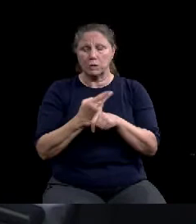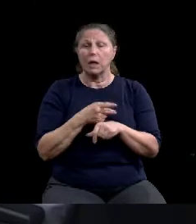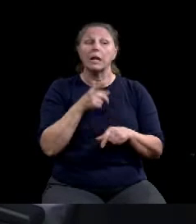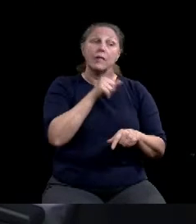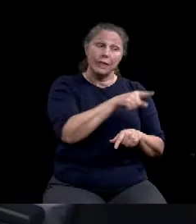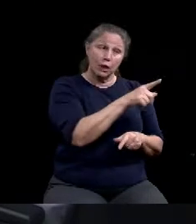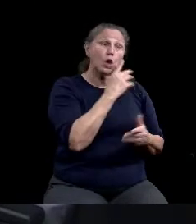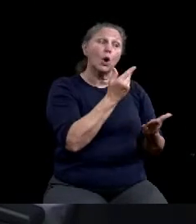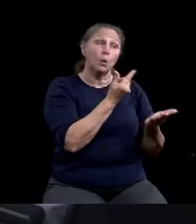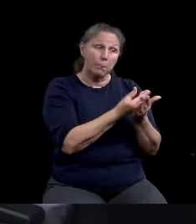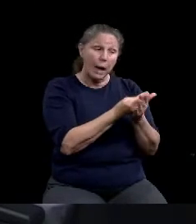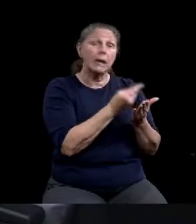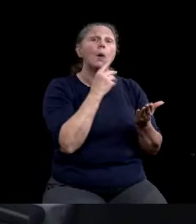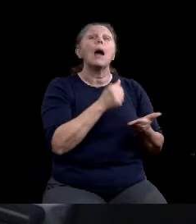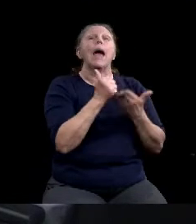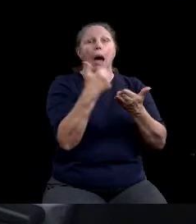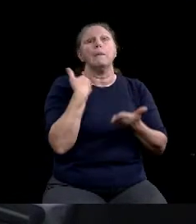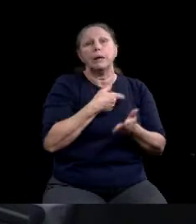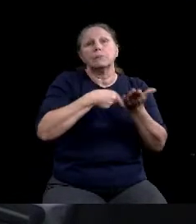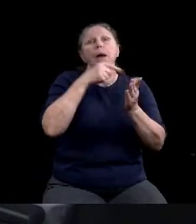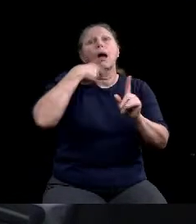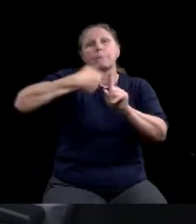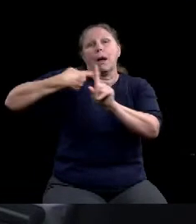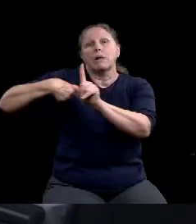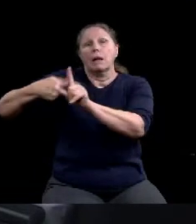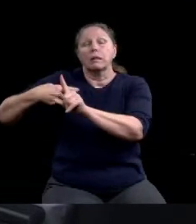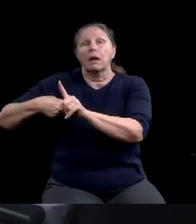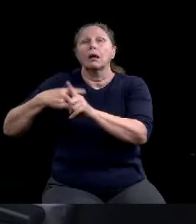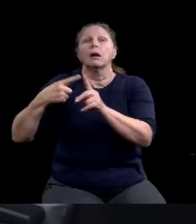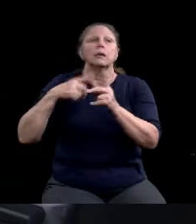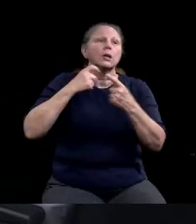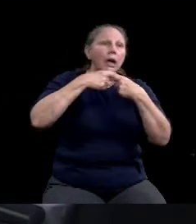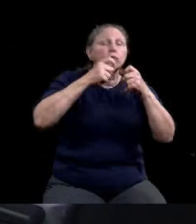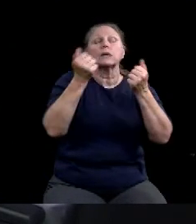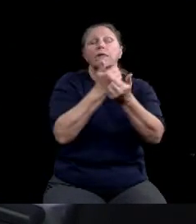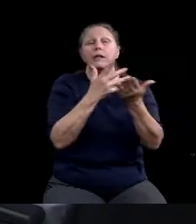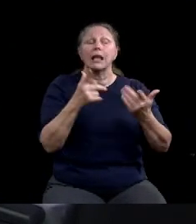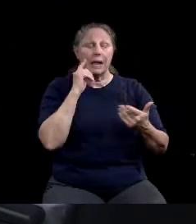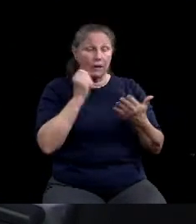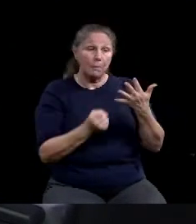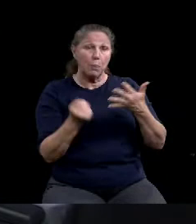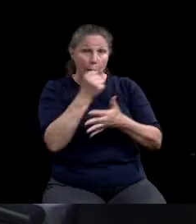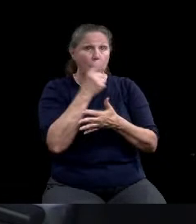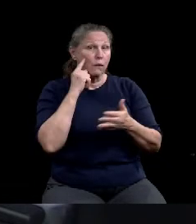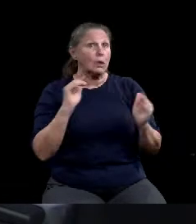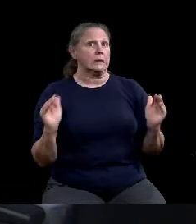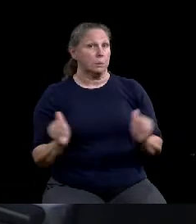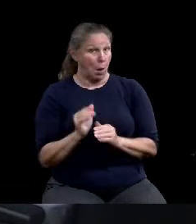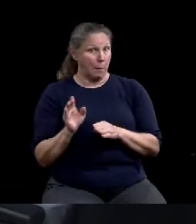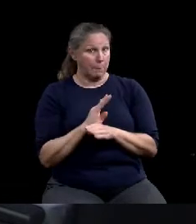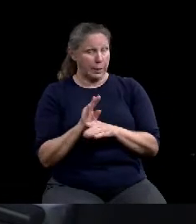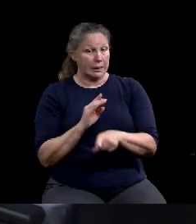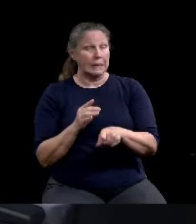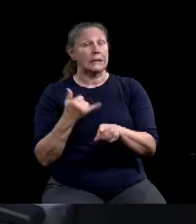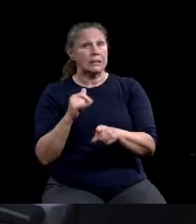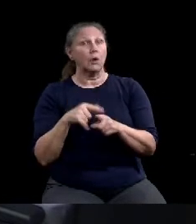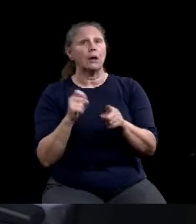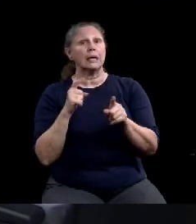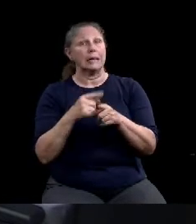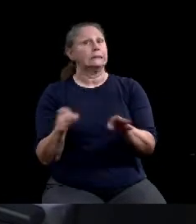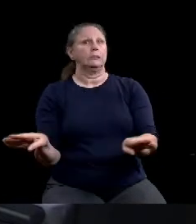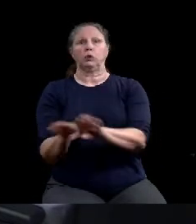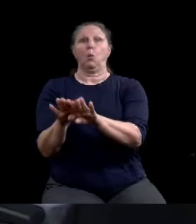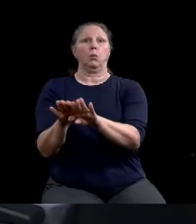believe priorities should be given particularly to small businesses that still need to remain closed. For example, gyms, yoga, studios,